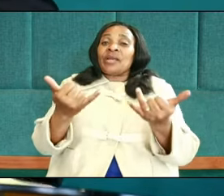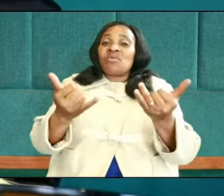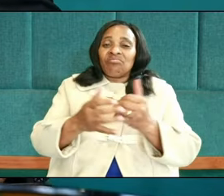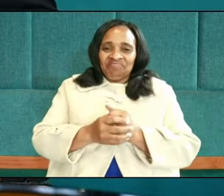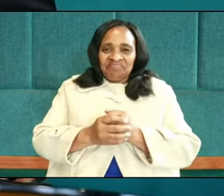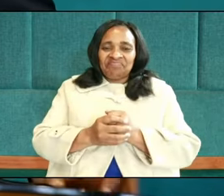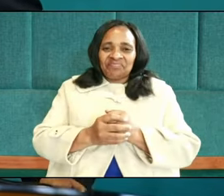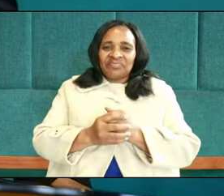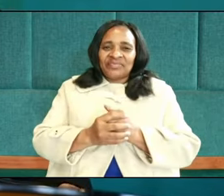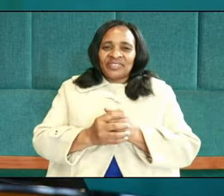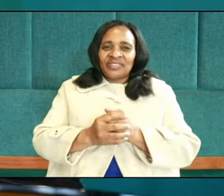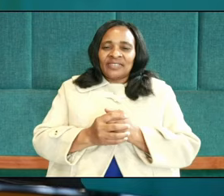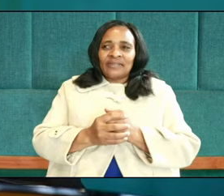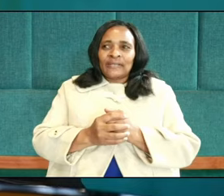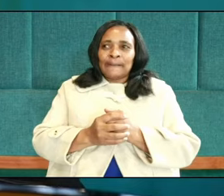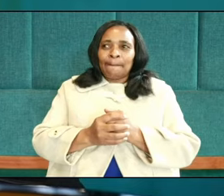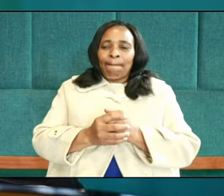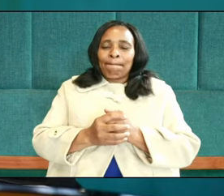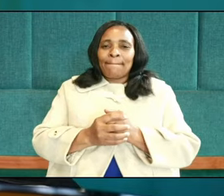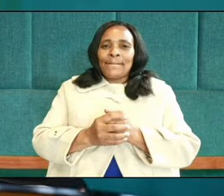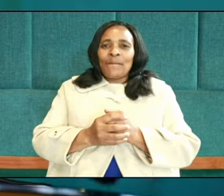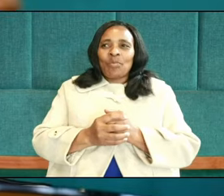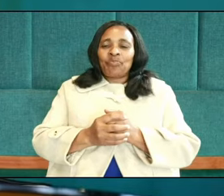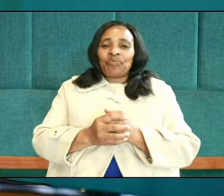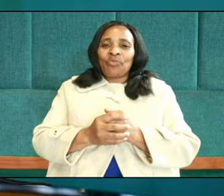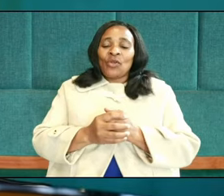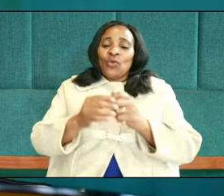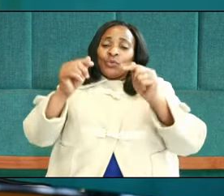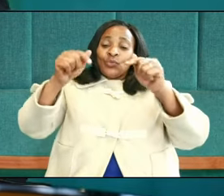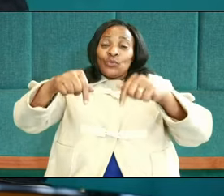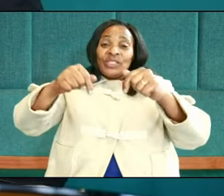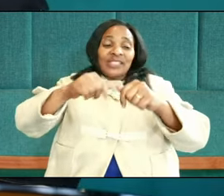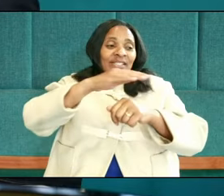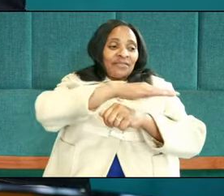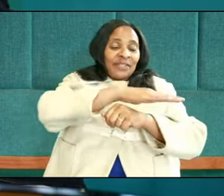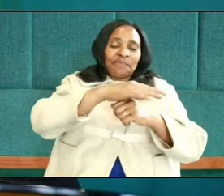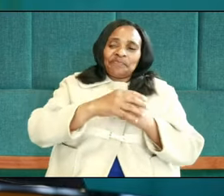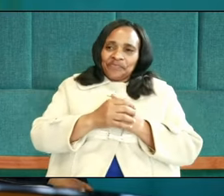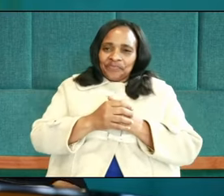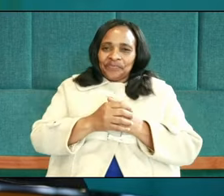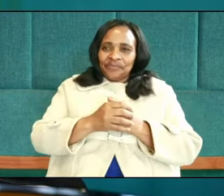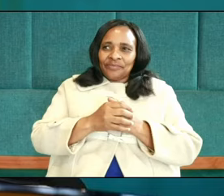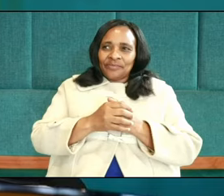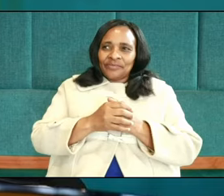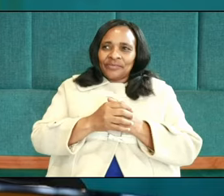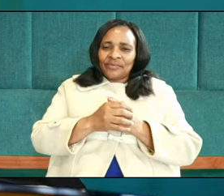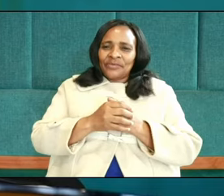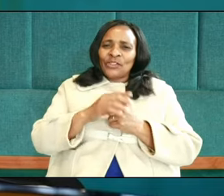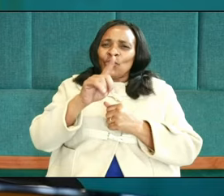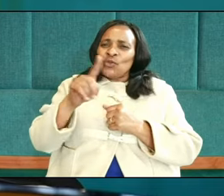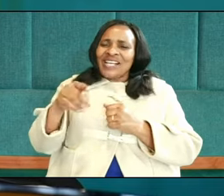on this evening going to do a succinct